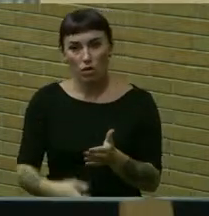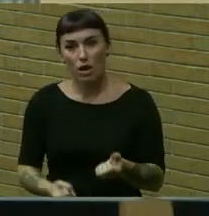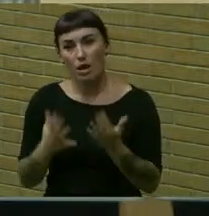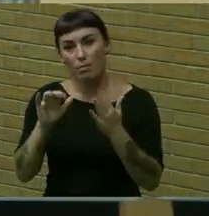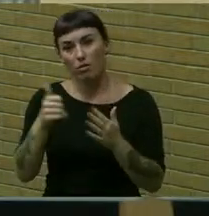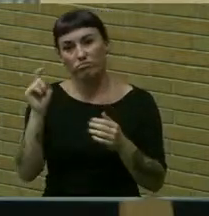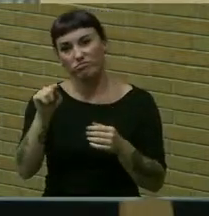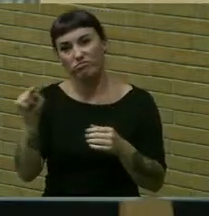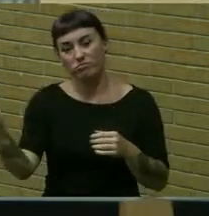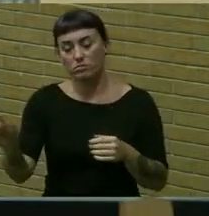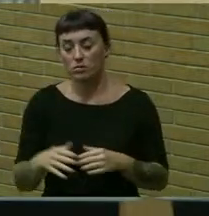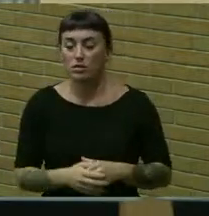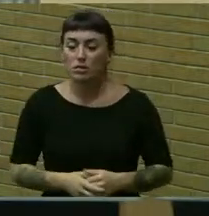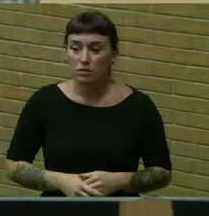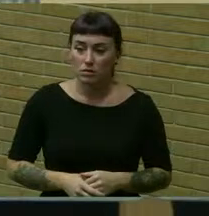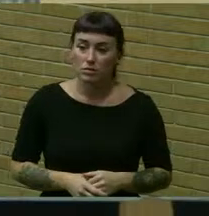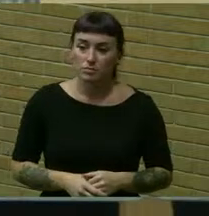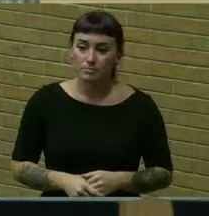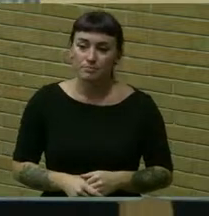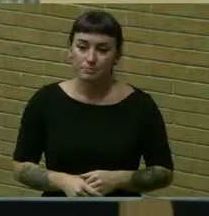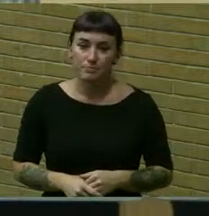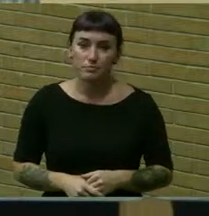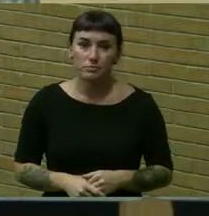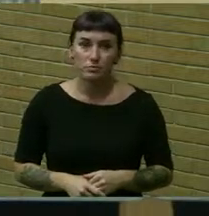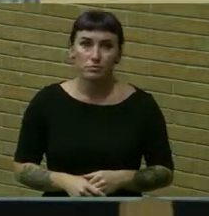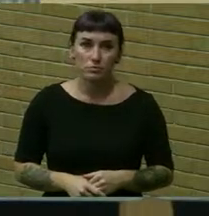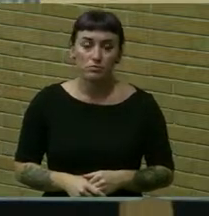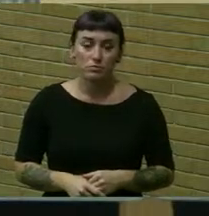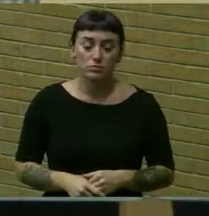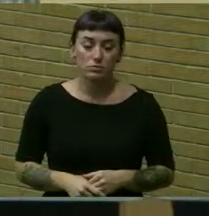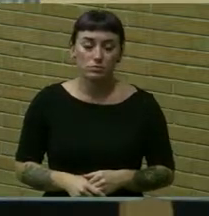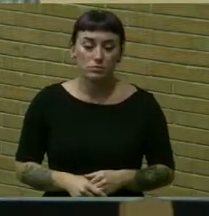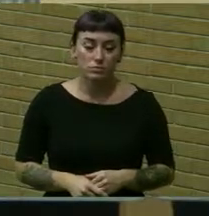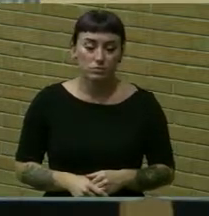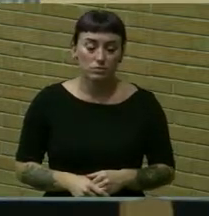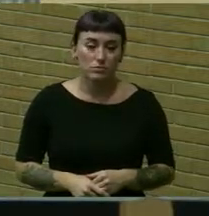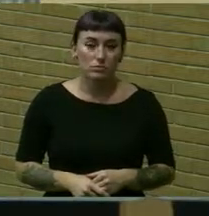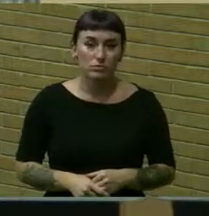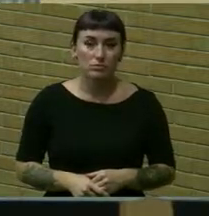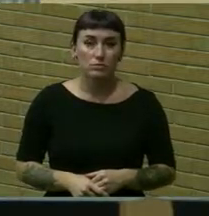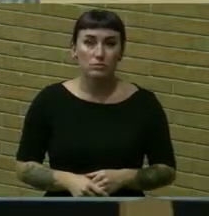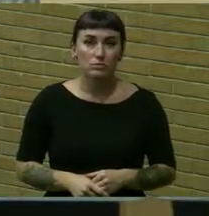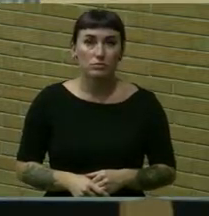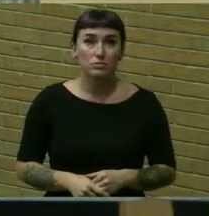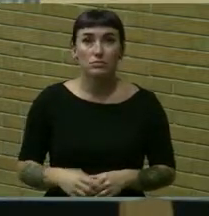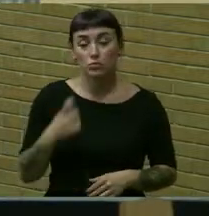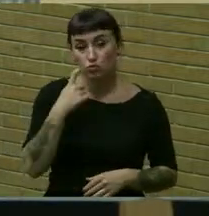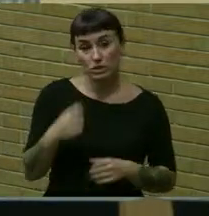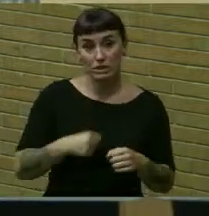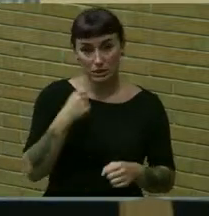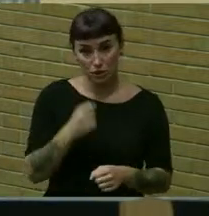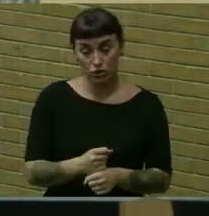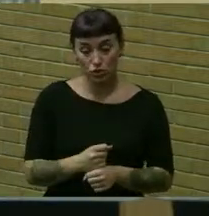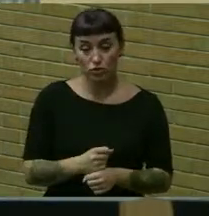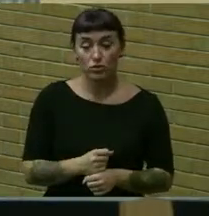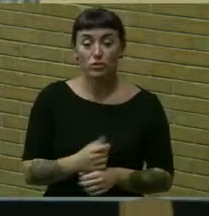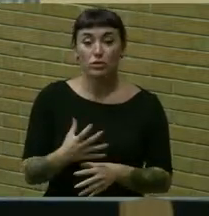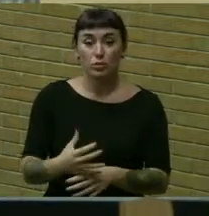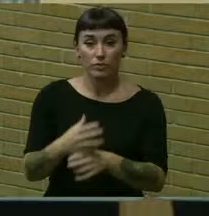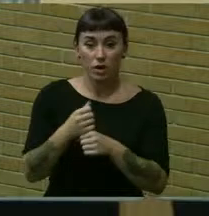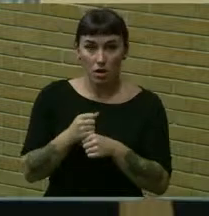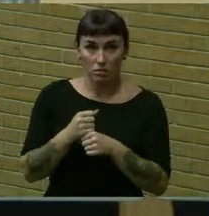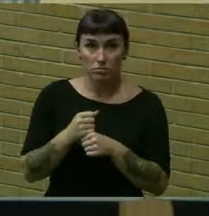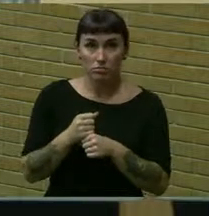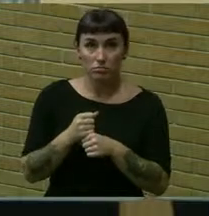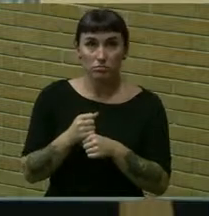other factors we can and in recent years have received